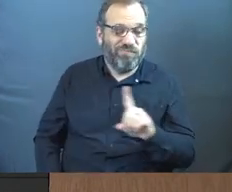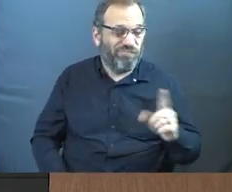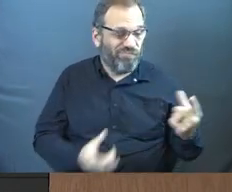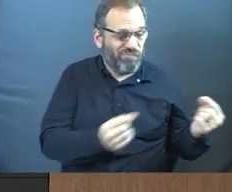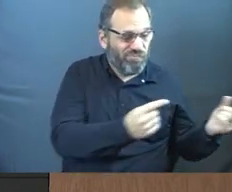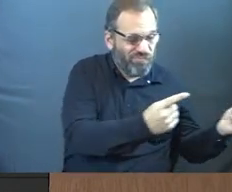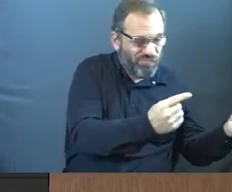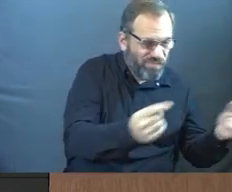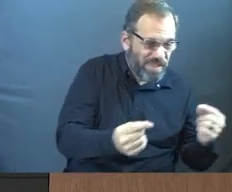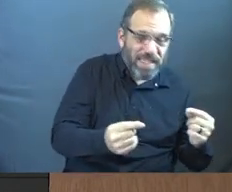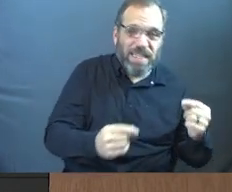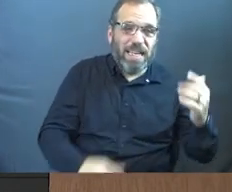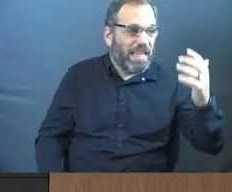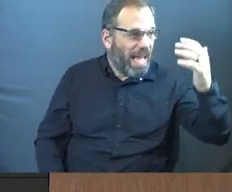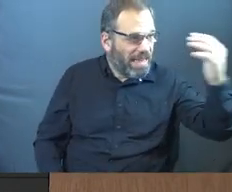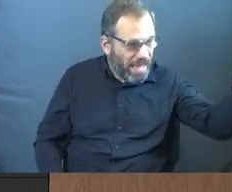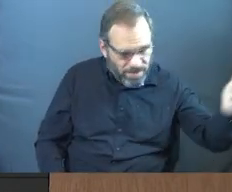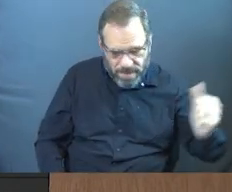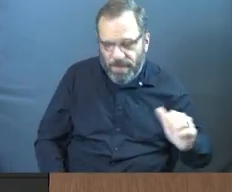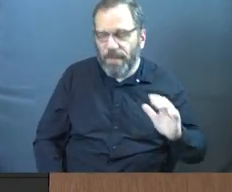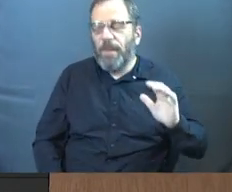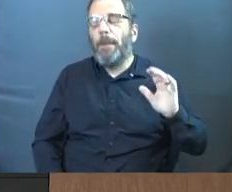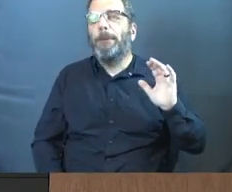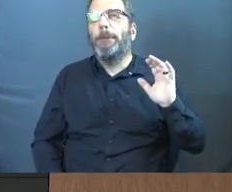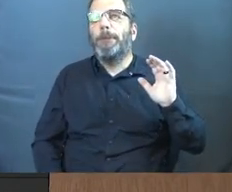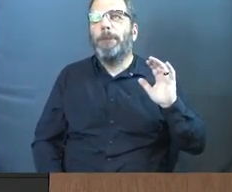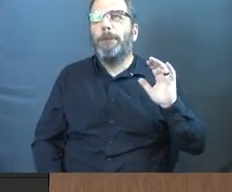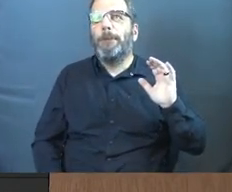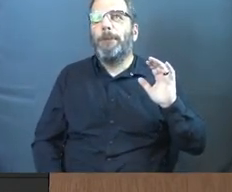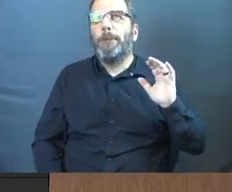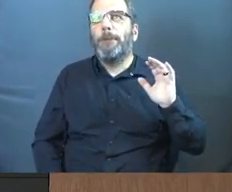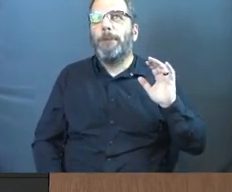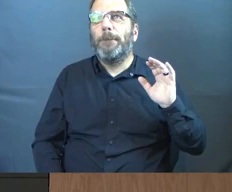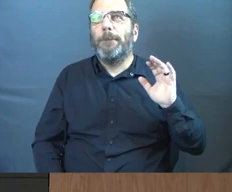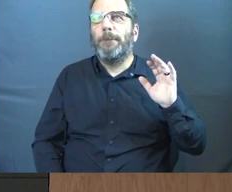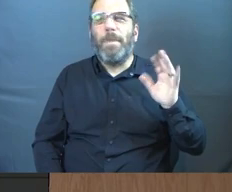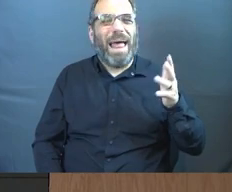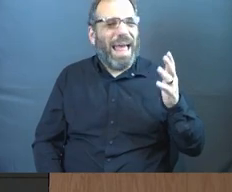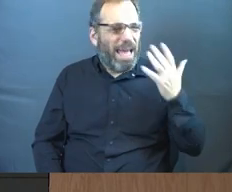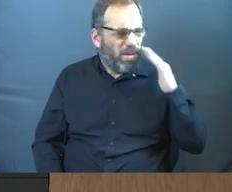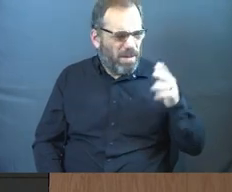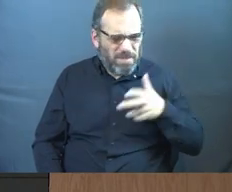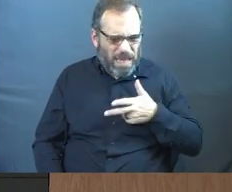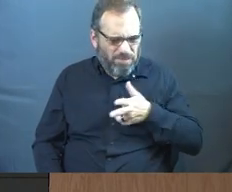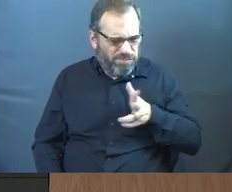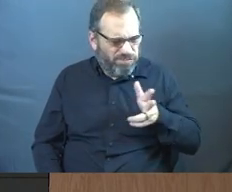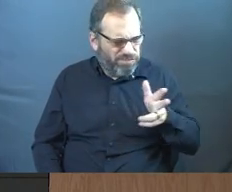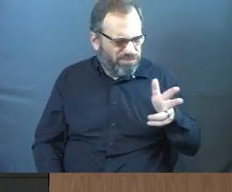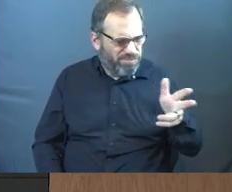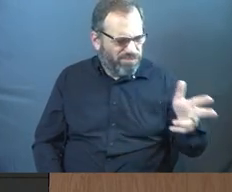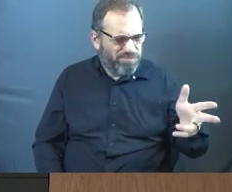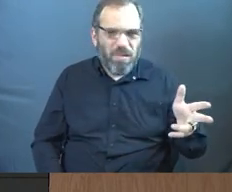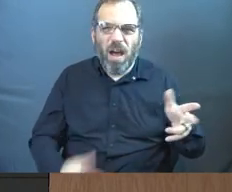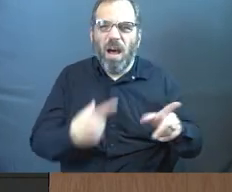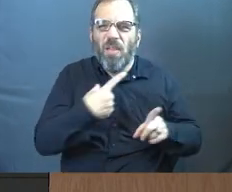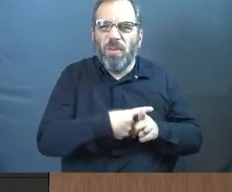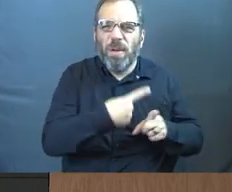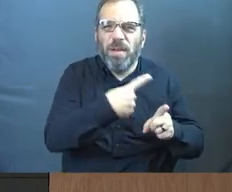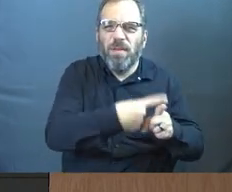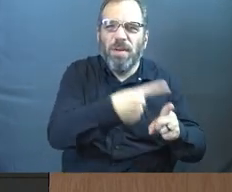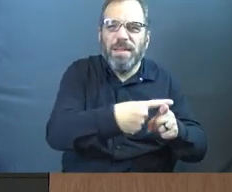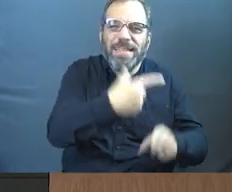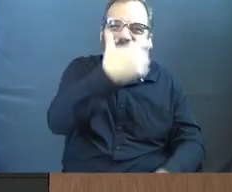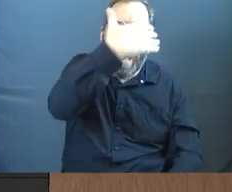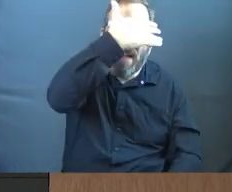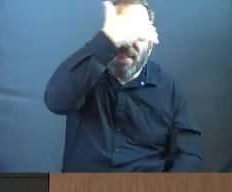and stuff. And, and I left and, and I was, I don't know how far away I got, maybe three or four blocks away. I realized I'd